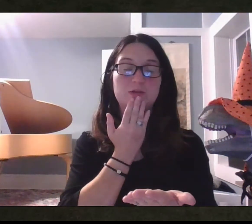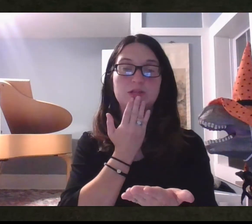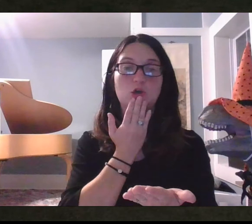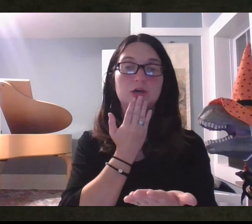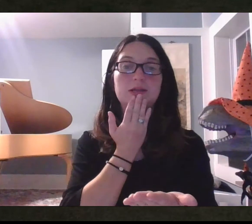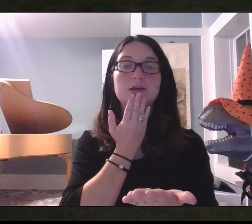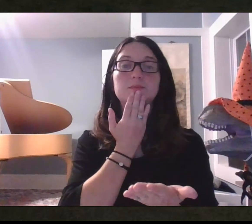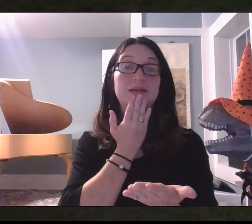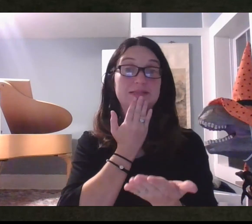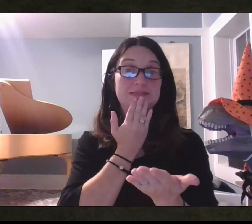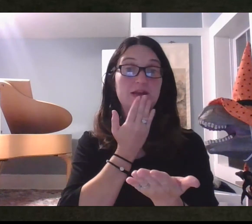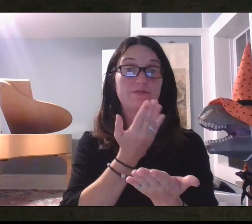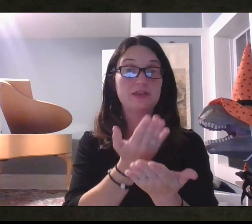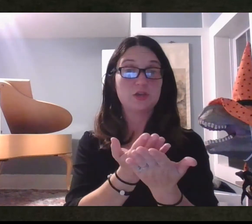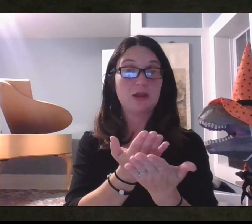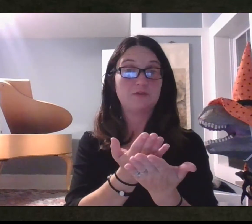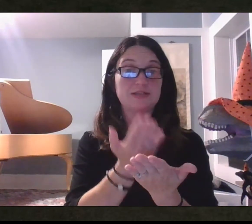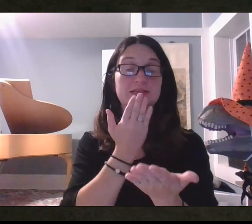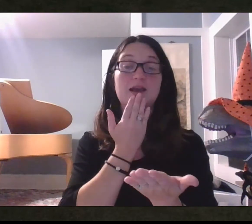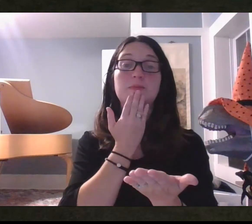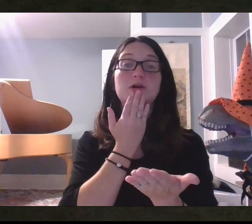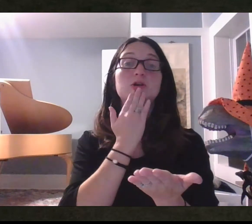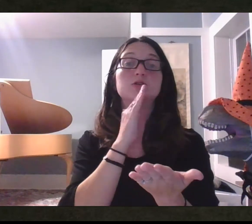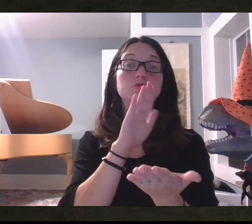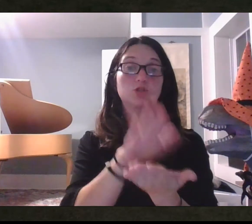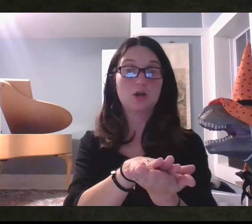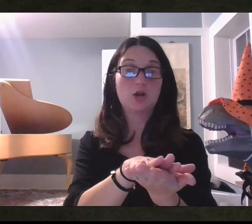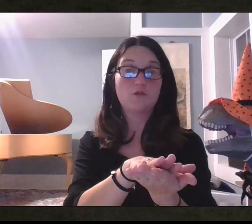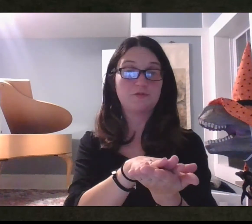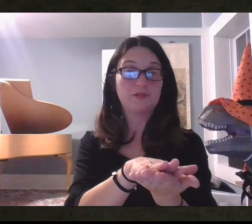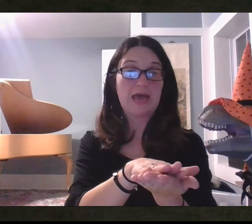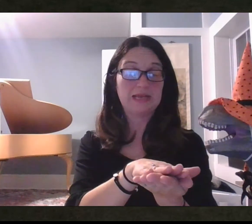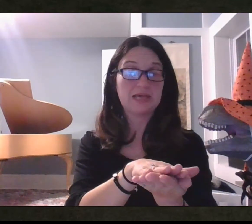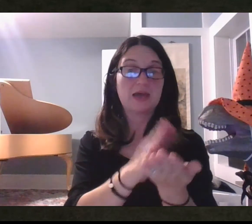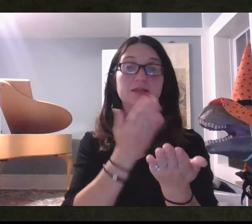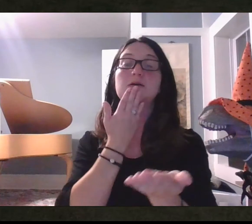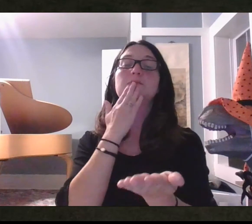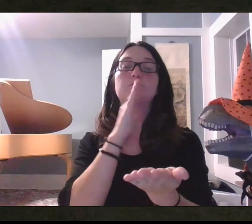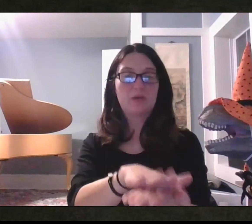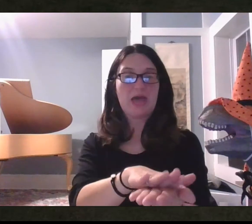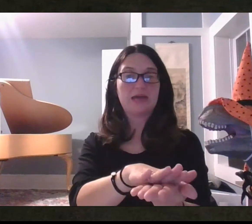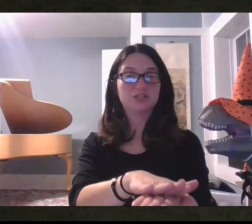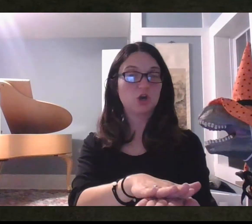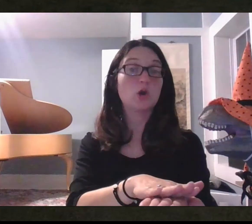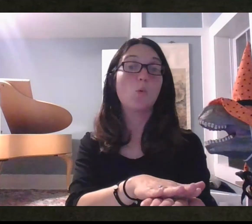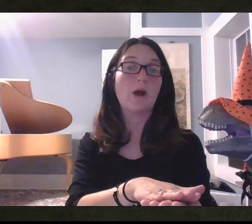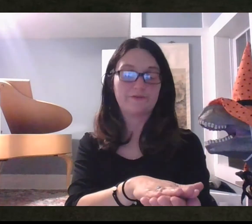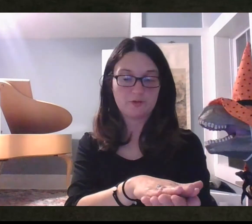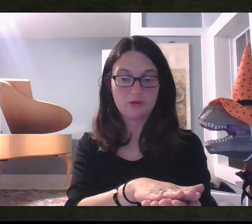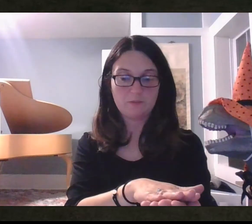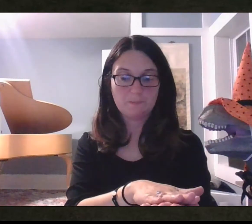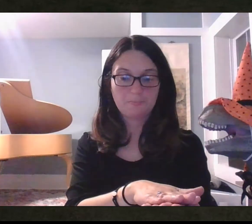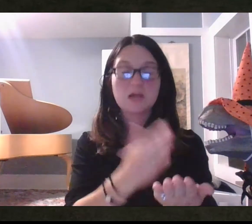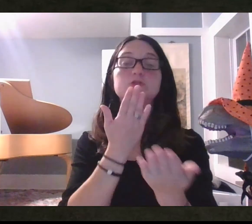like you did with good, but instead of leaving your hand facing up, you turn it over flat like that. Bad. Turn it